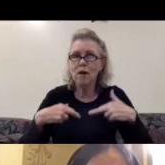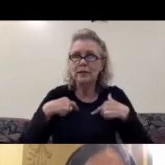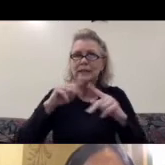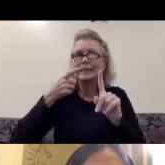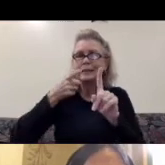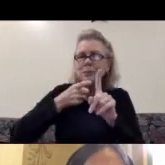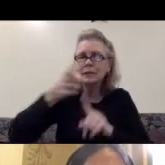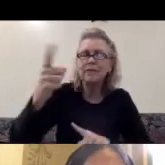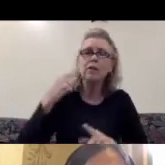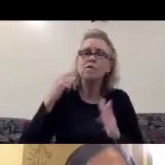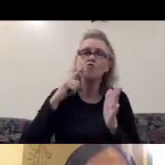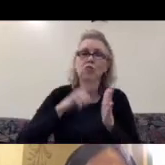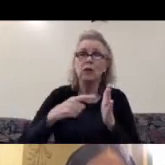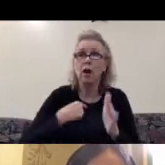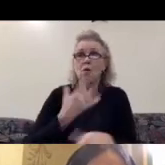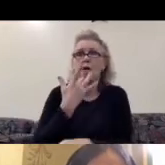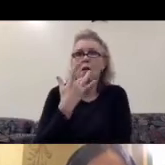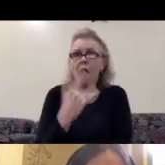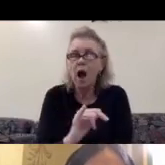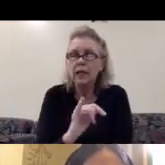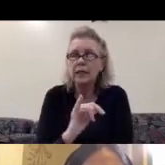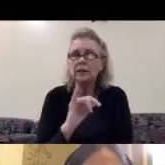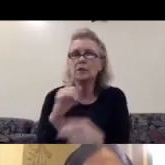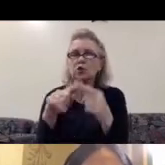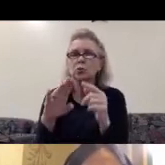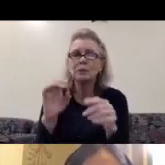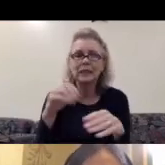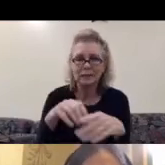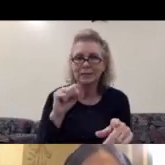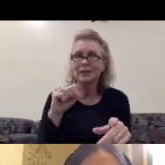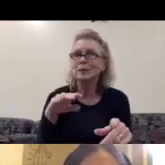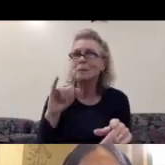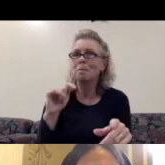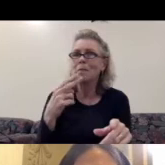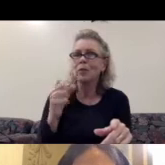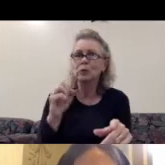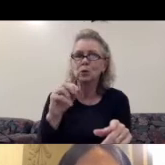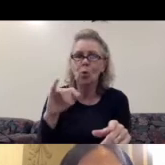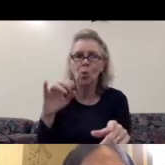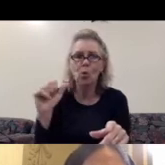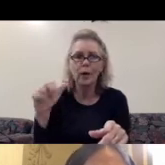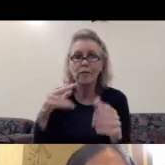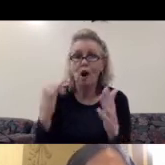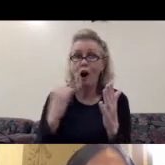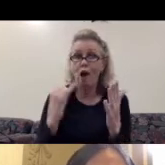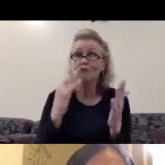research. I was lucky to be in the Smithsonian Artist Research Fellowship. Next one, please.